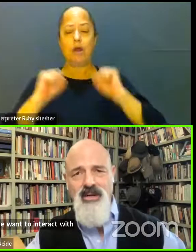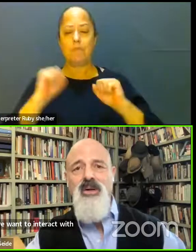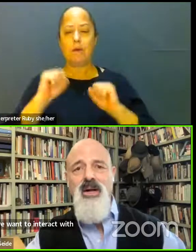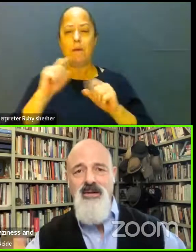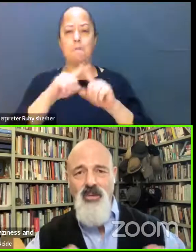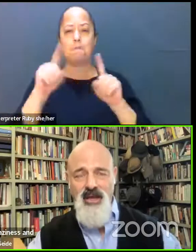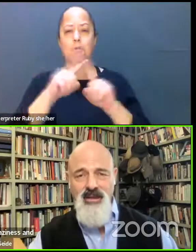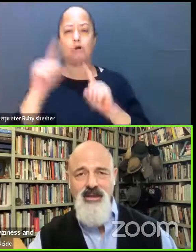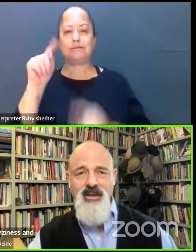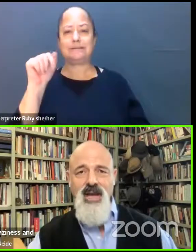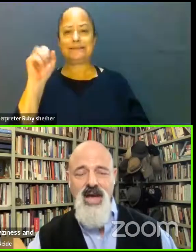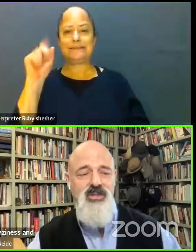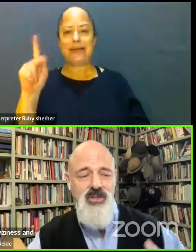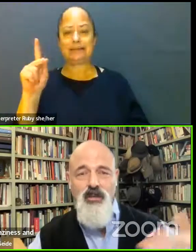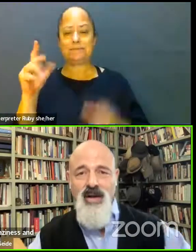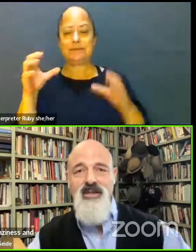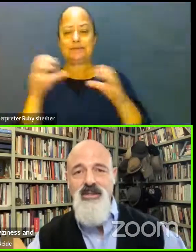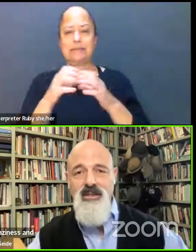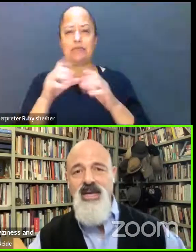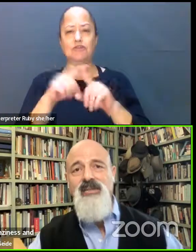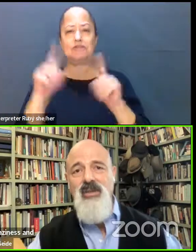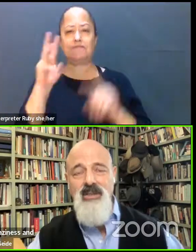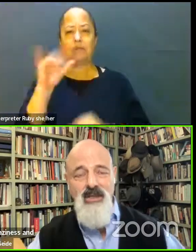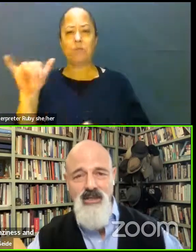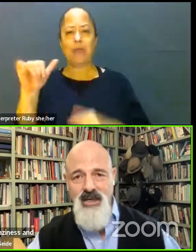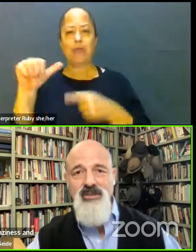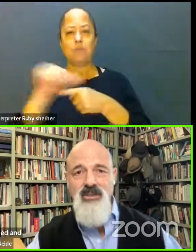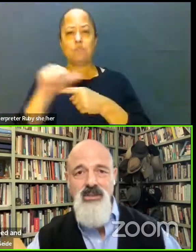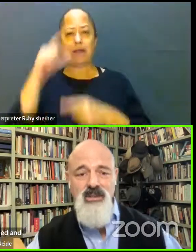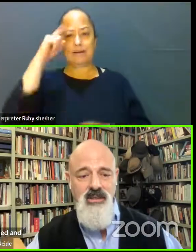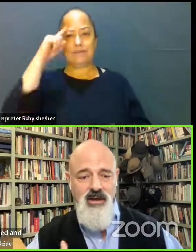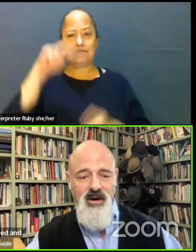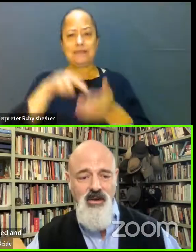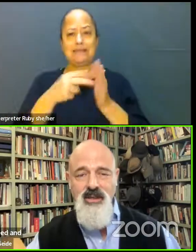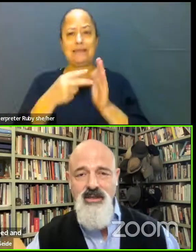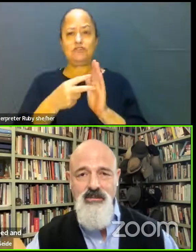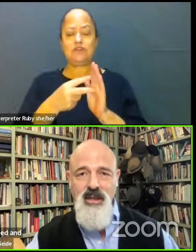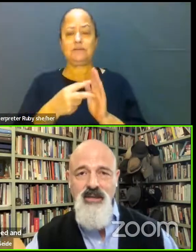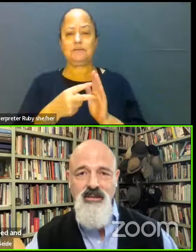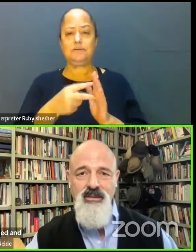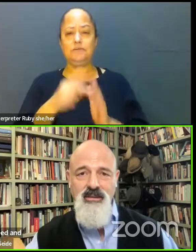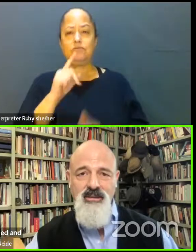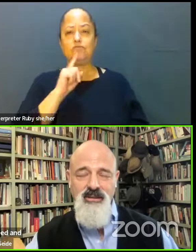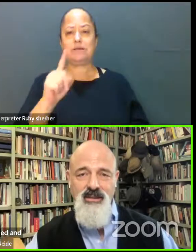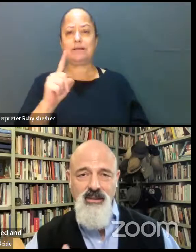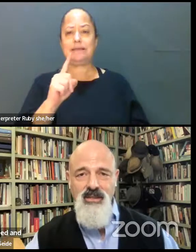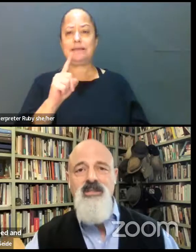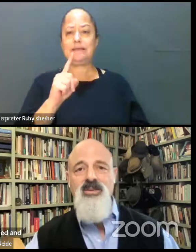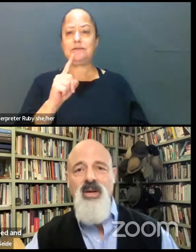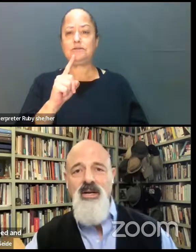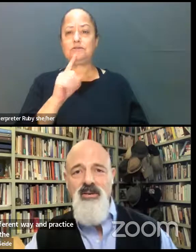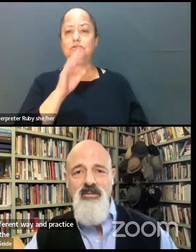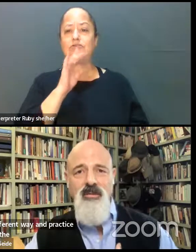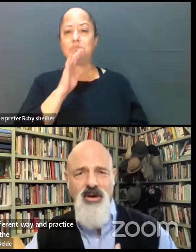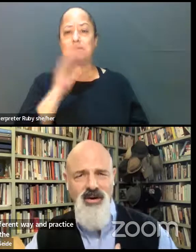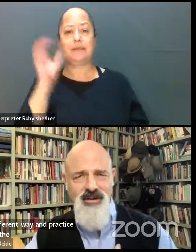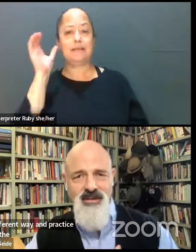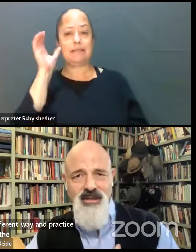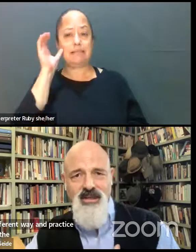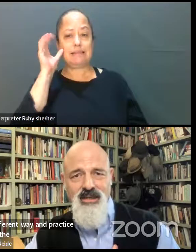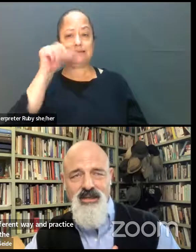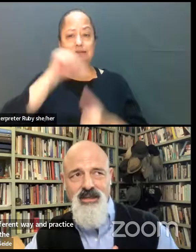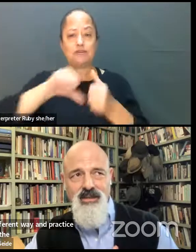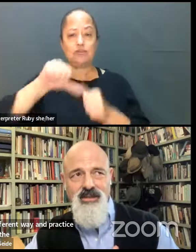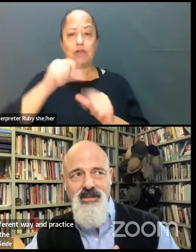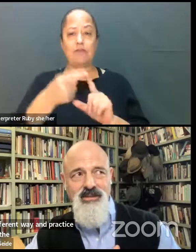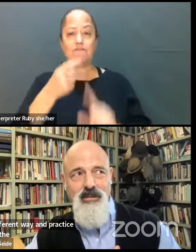be together in a different kind of way and to practice intentions. And the intentions are really to speak and to listen to one another from the heart.